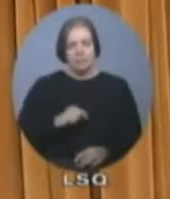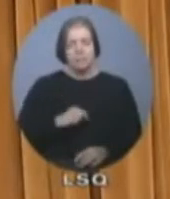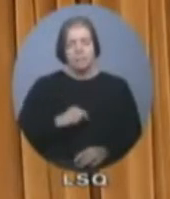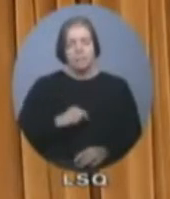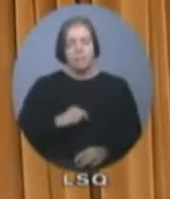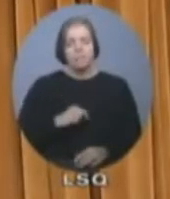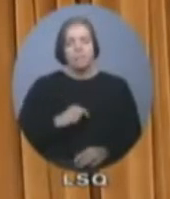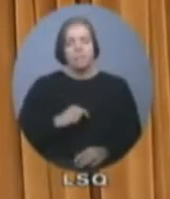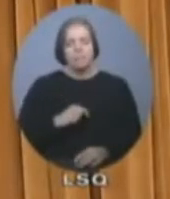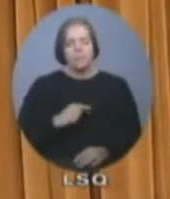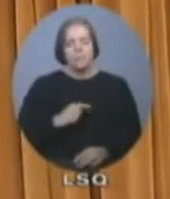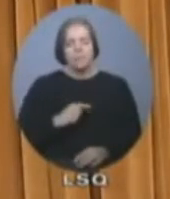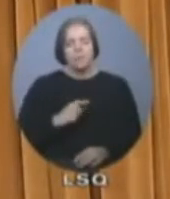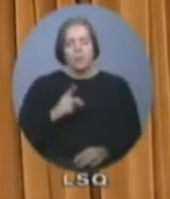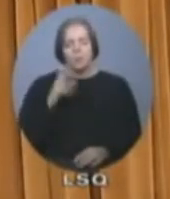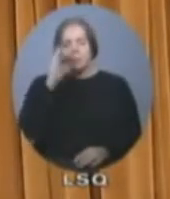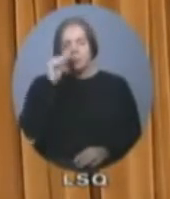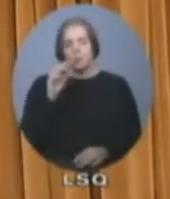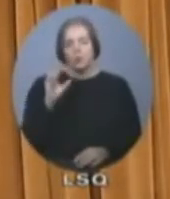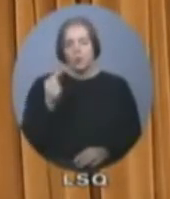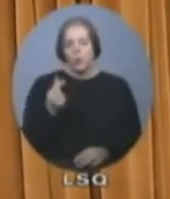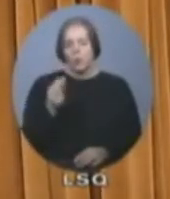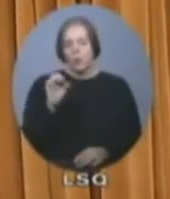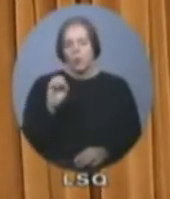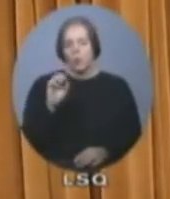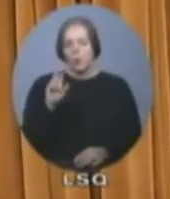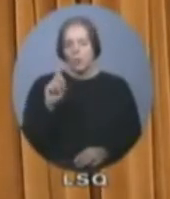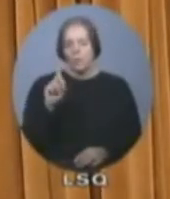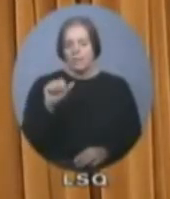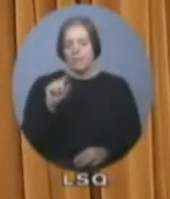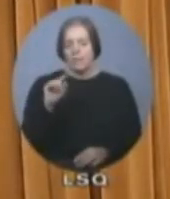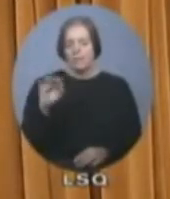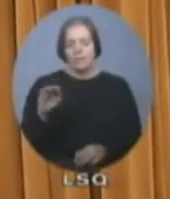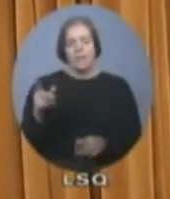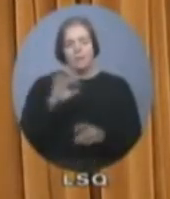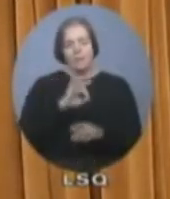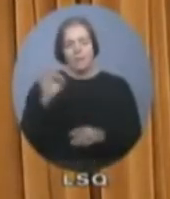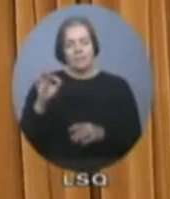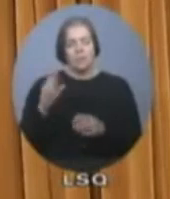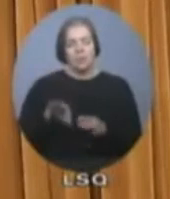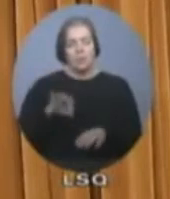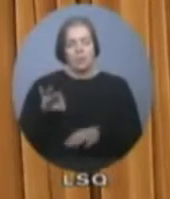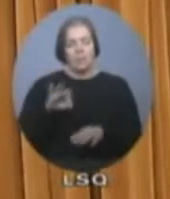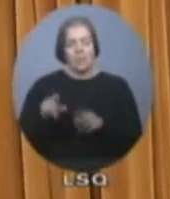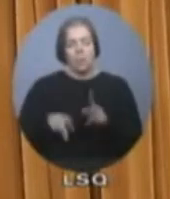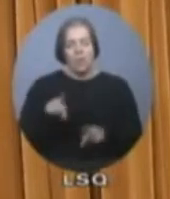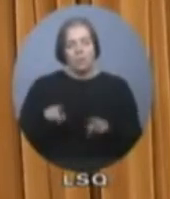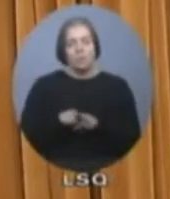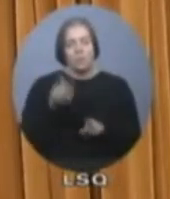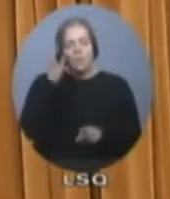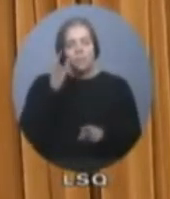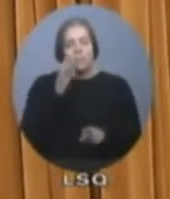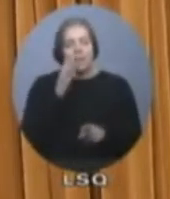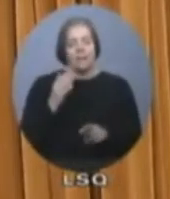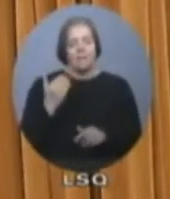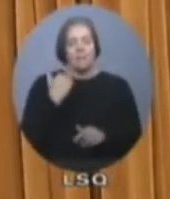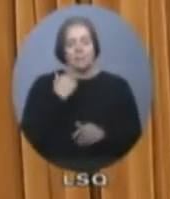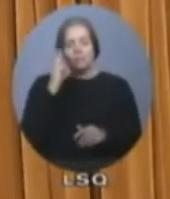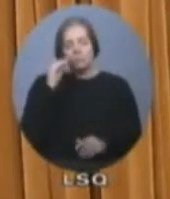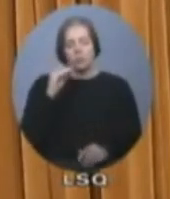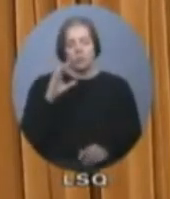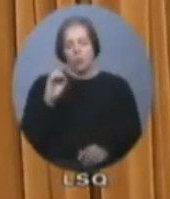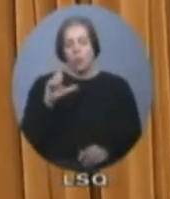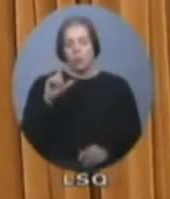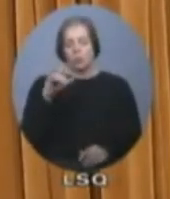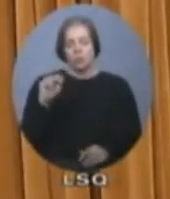Taxpayers Federation urged all parties to pass this bill quickly. Can the Minister please tell Ms. House what